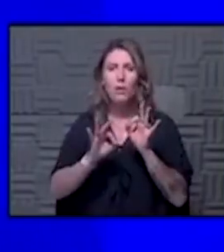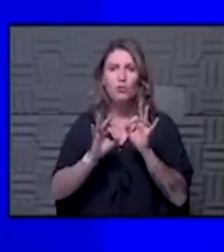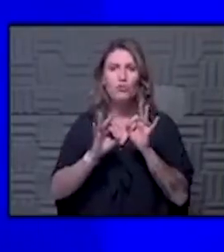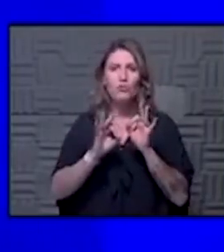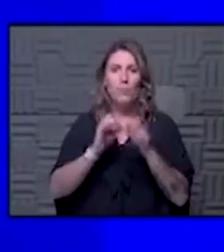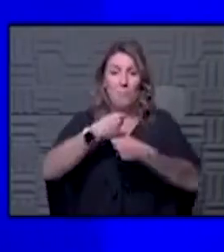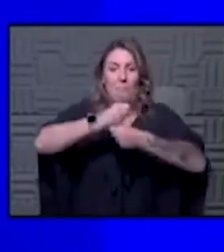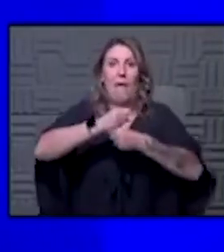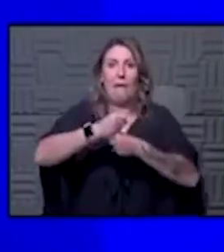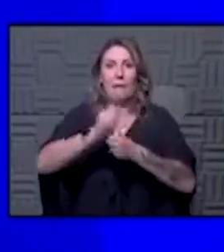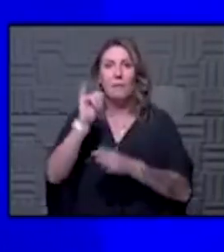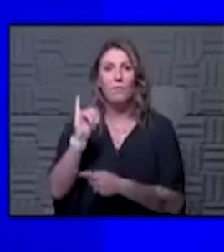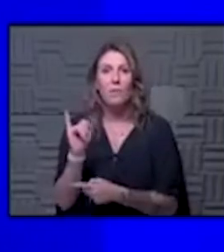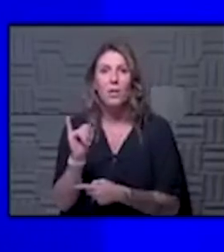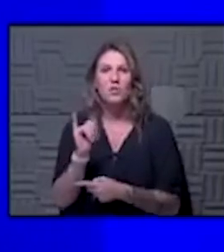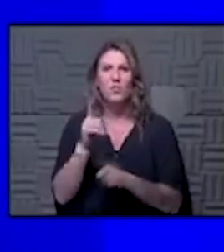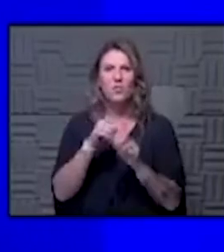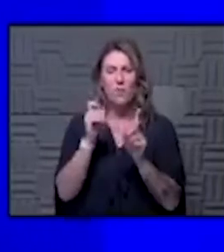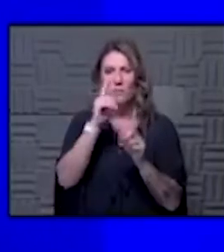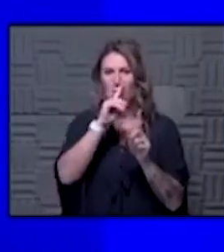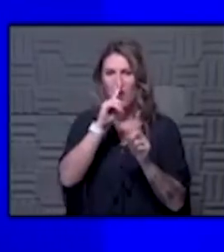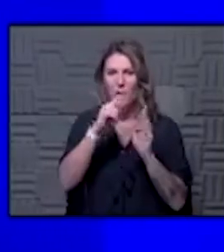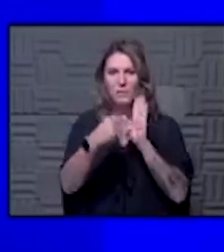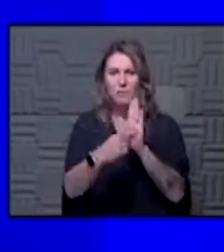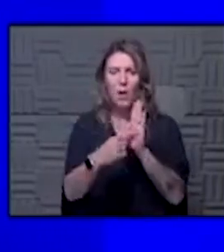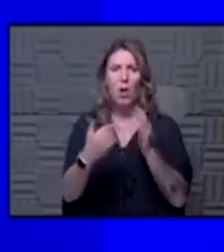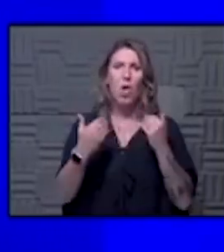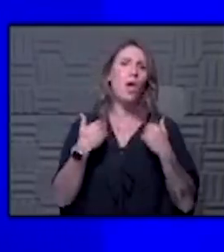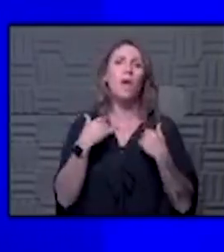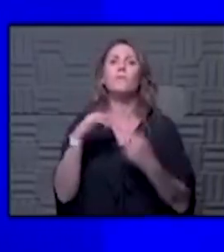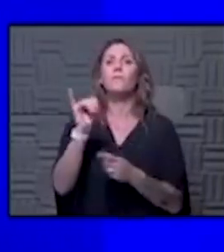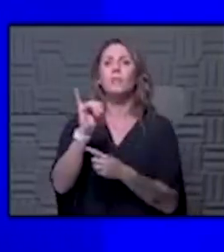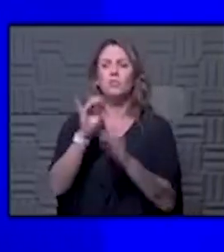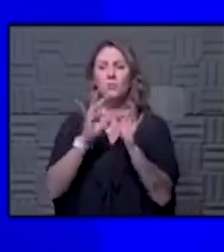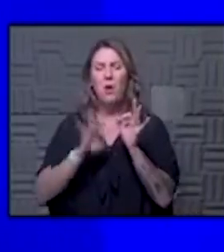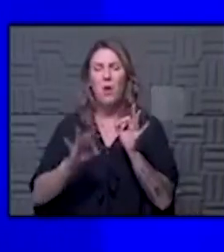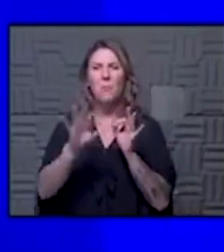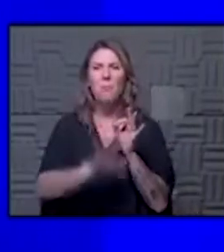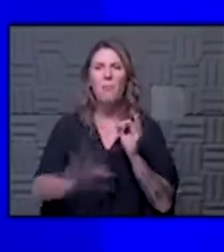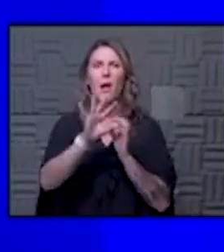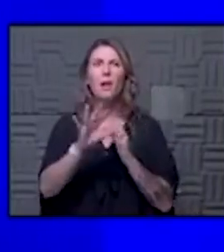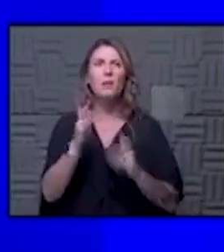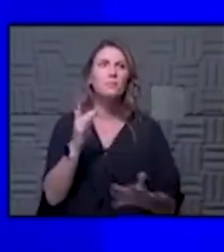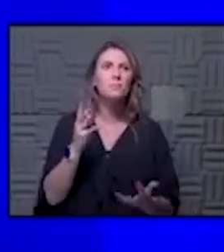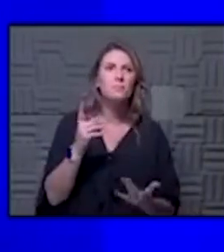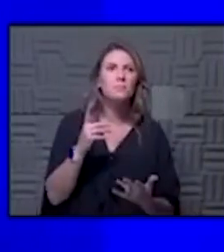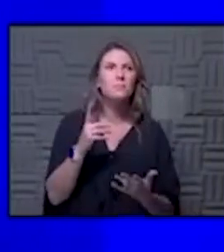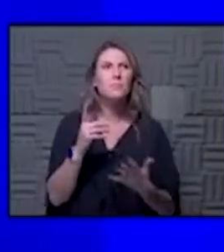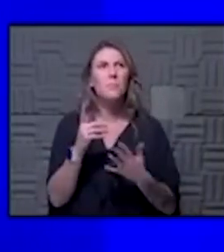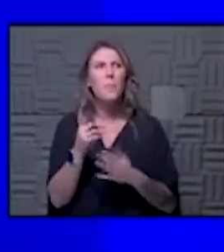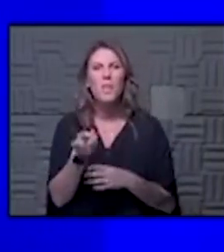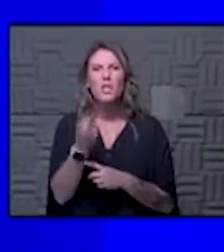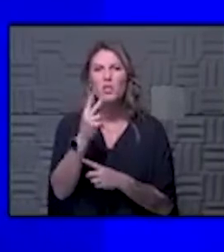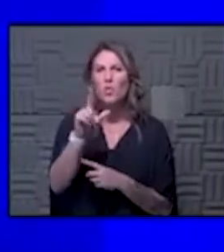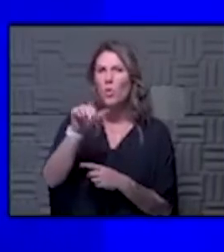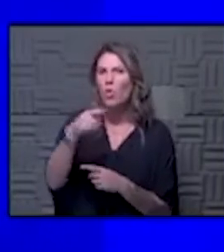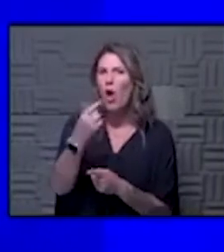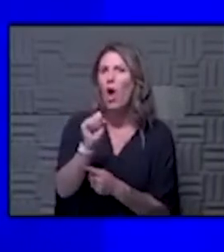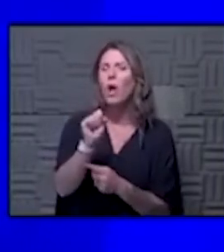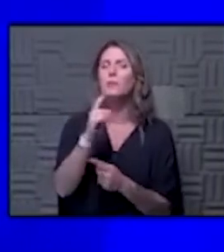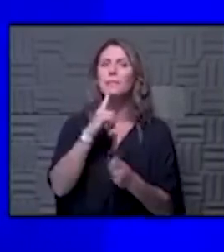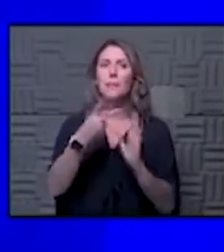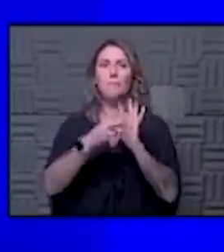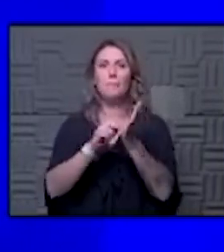certainly i believe from mouse models we do have an infectious particles of about a law a two logs so that'd be about